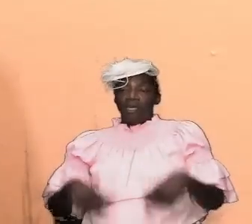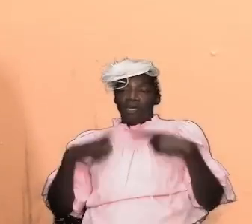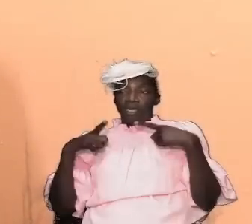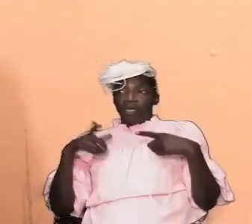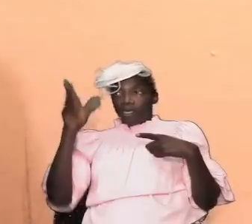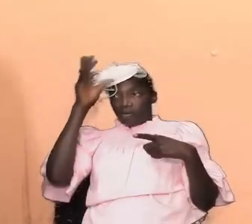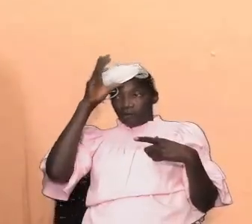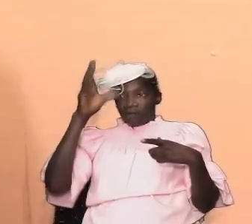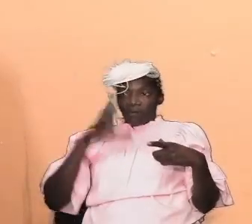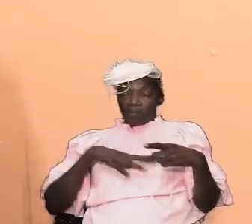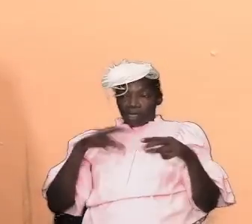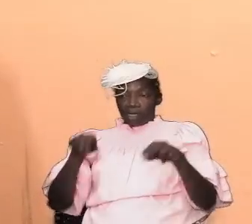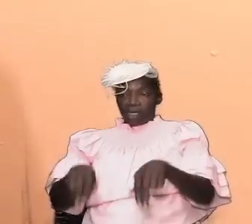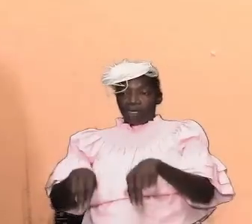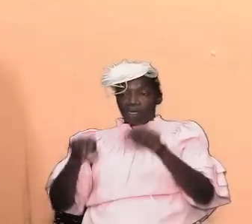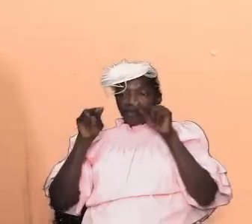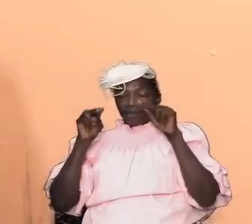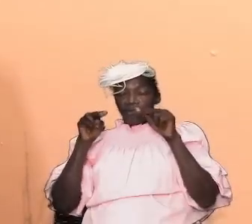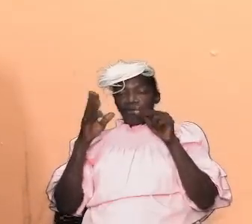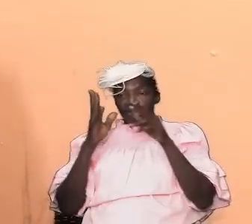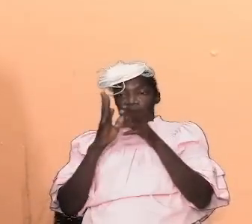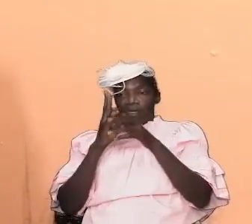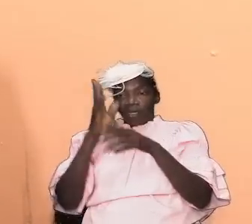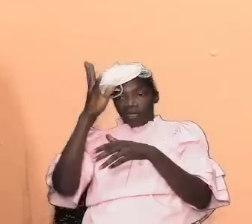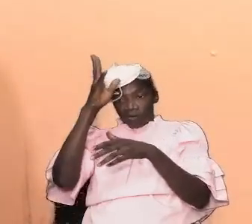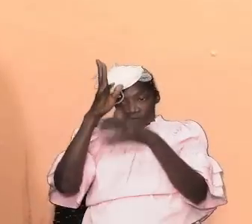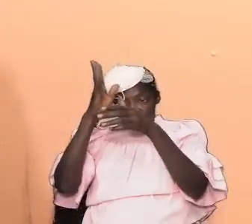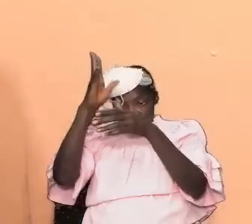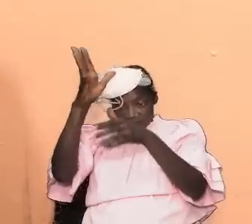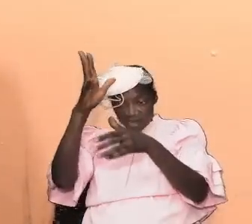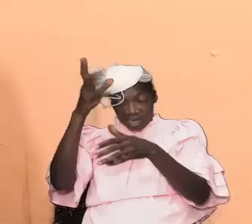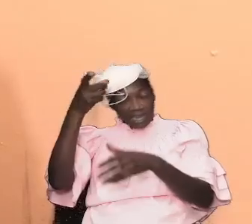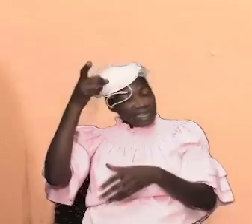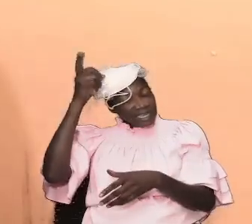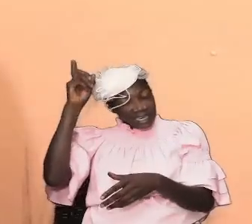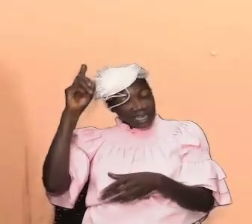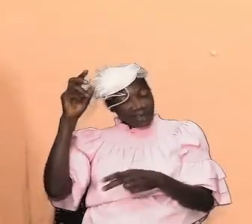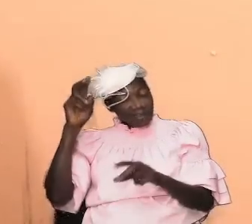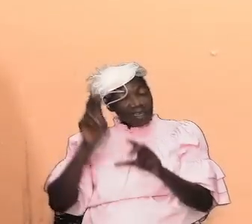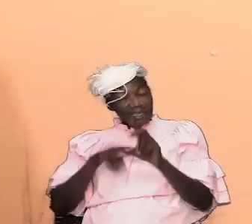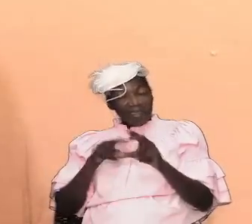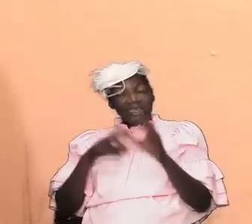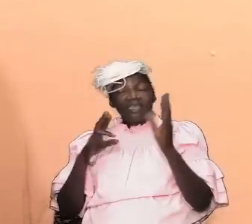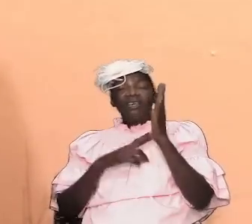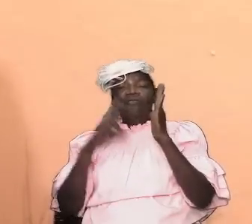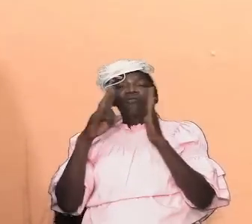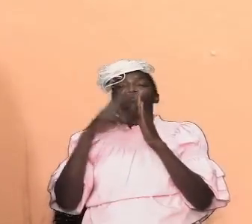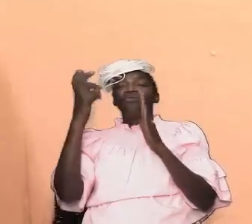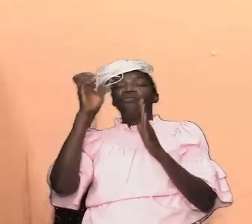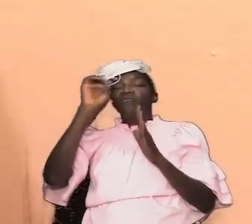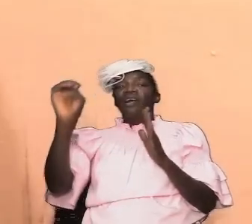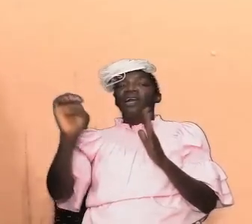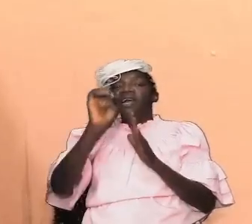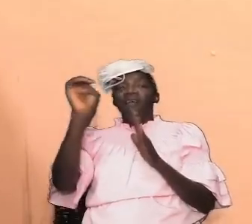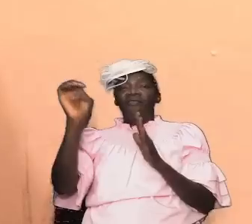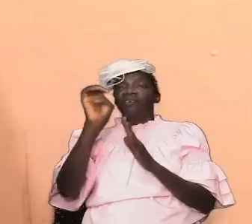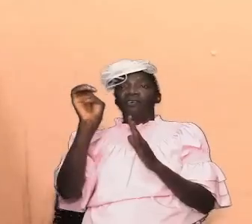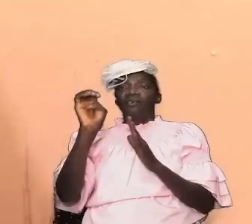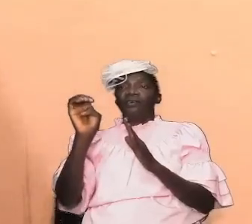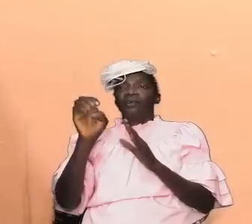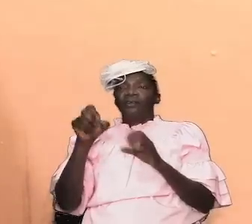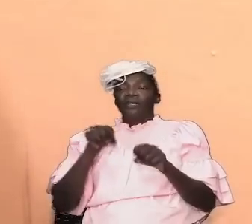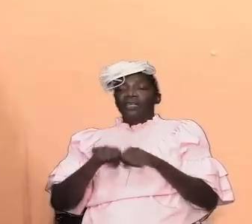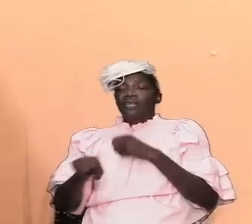upon the throne of his father david will he sit and rule forever and so he